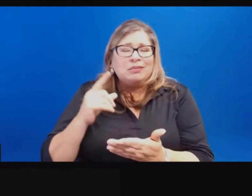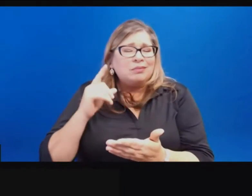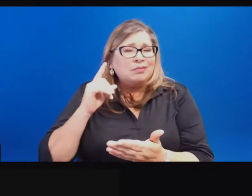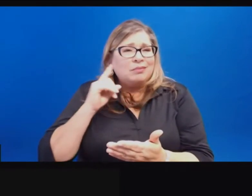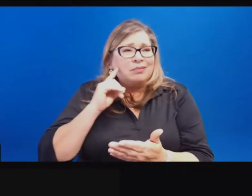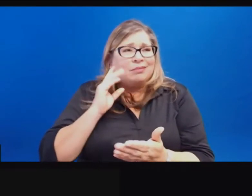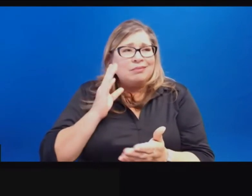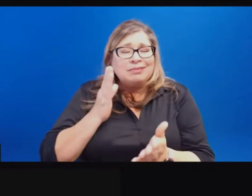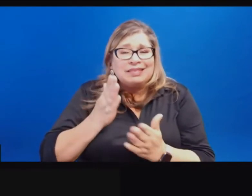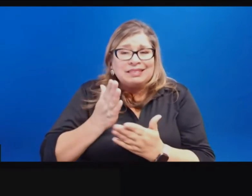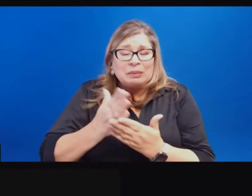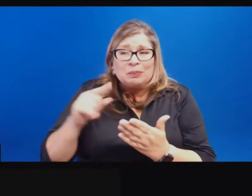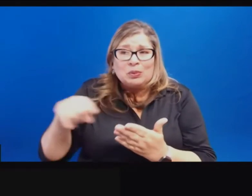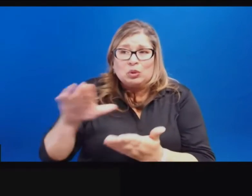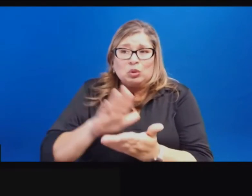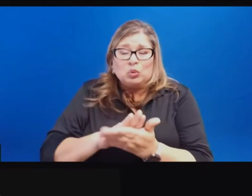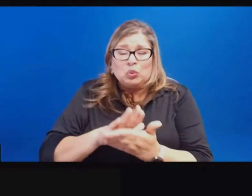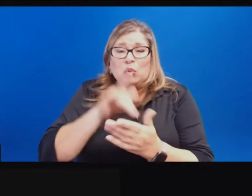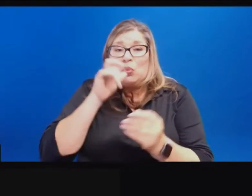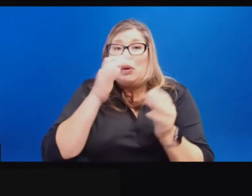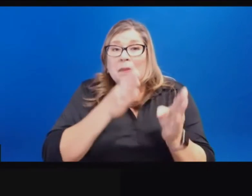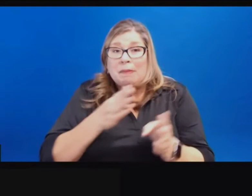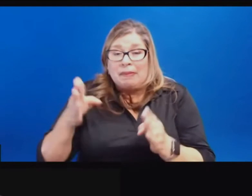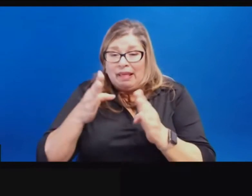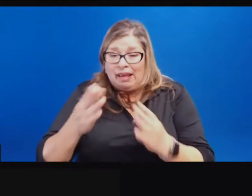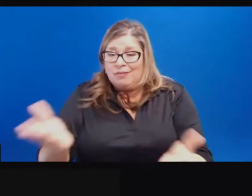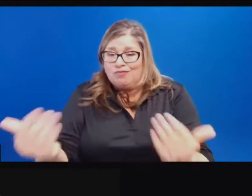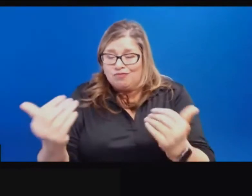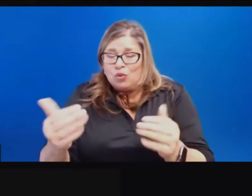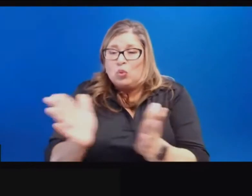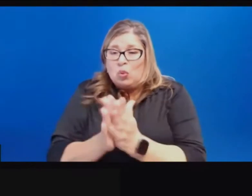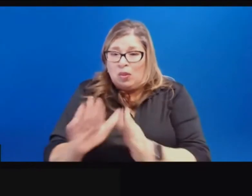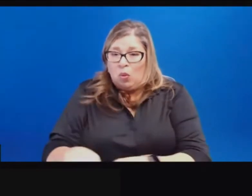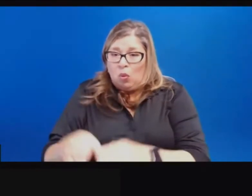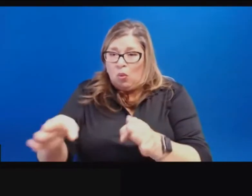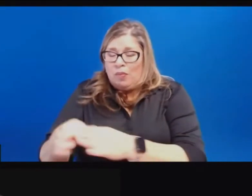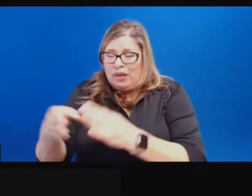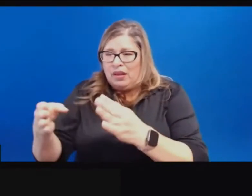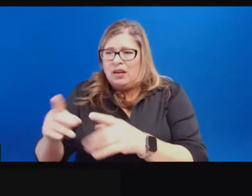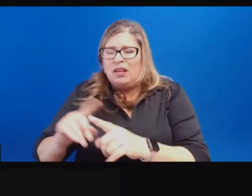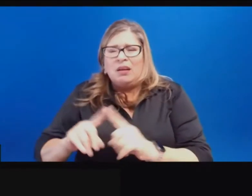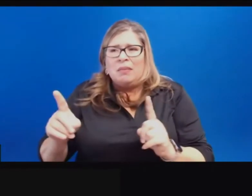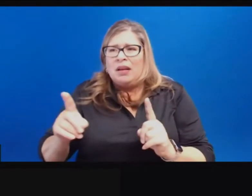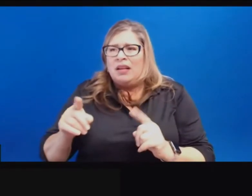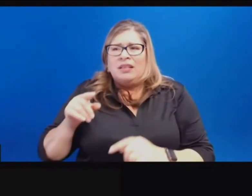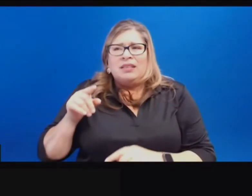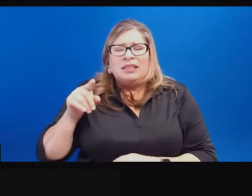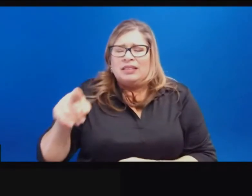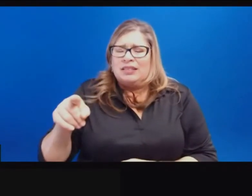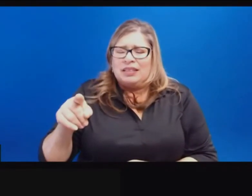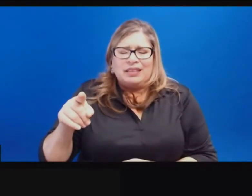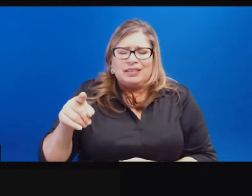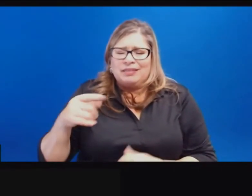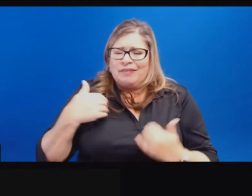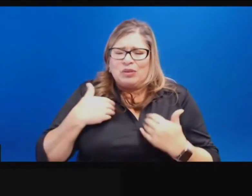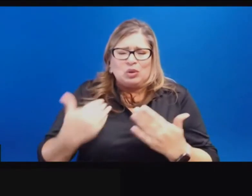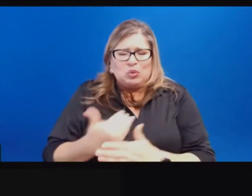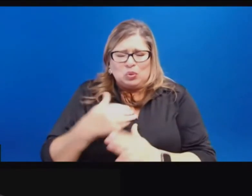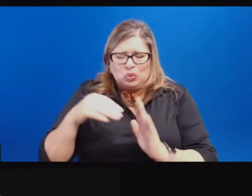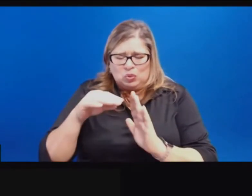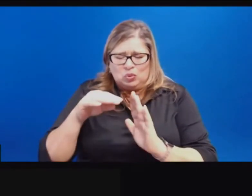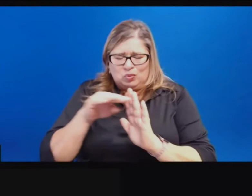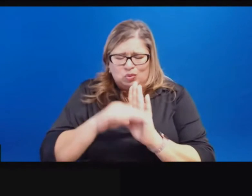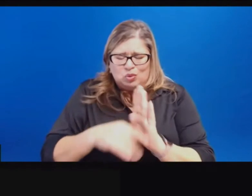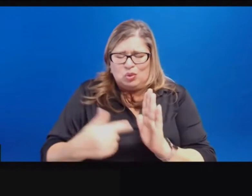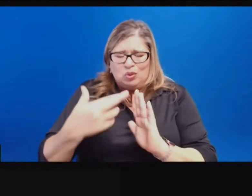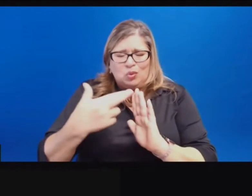will no longer be able to do so due to, um, a new requirement of four foot rule that under no circumstances should distance between the student